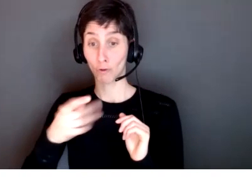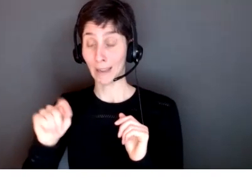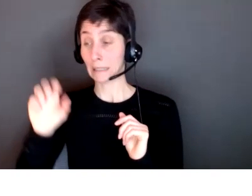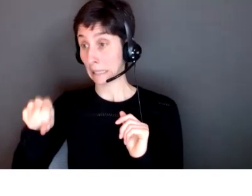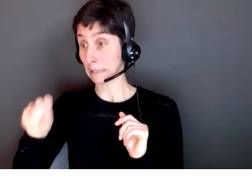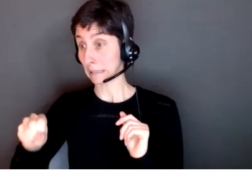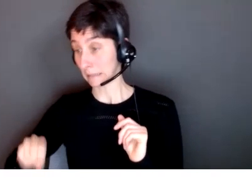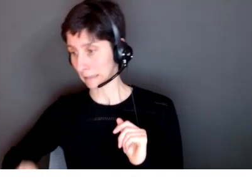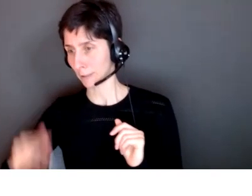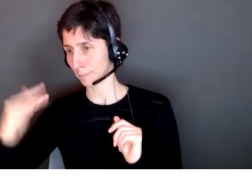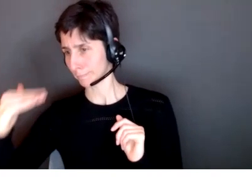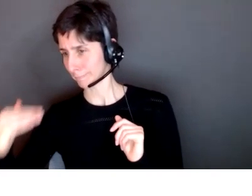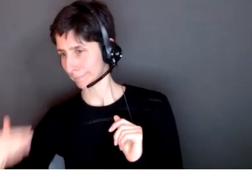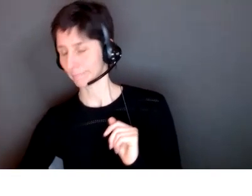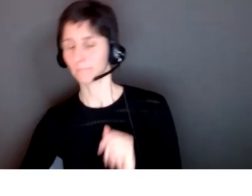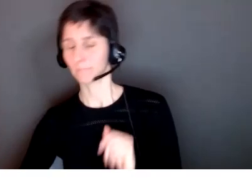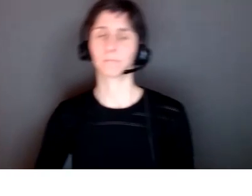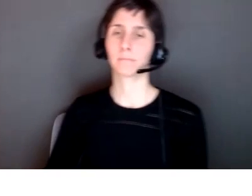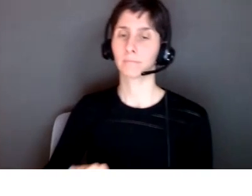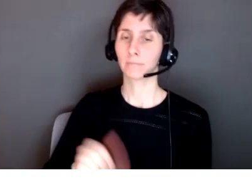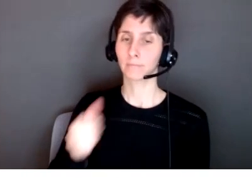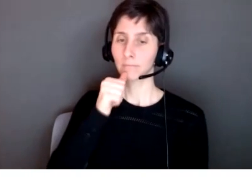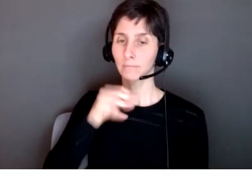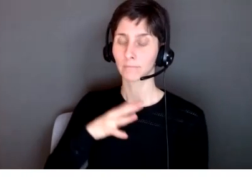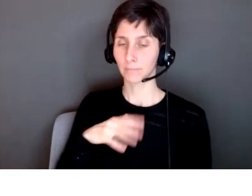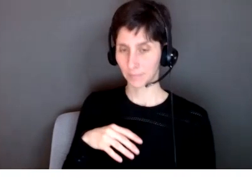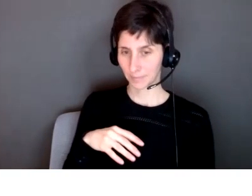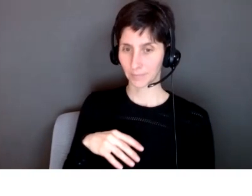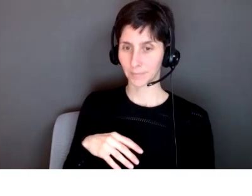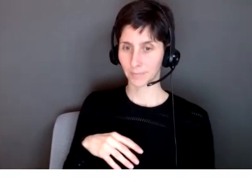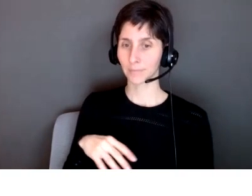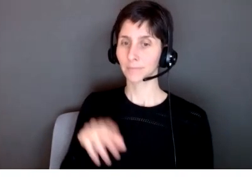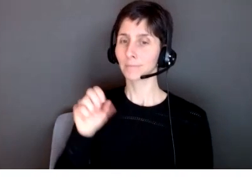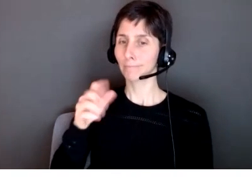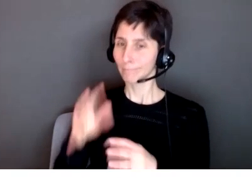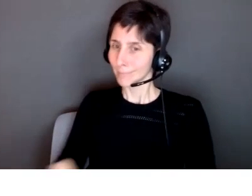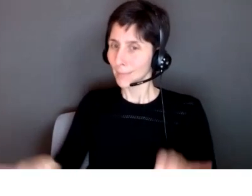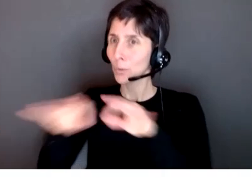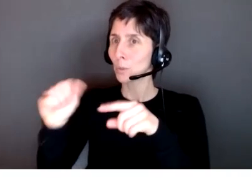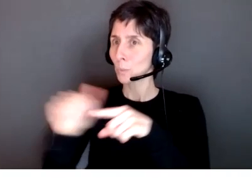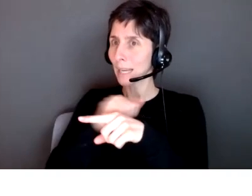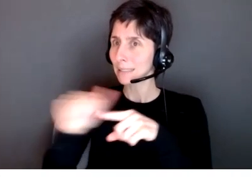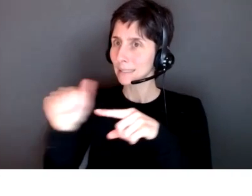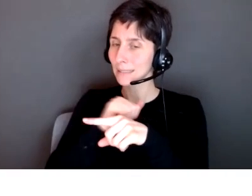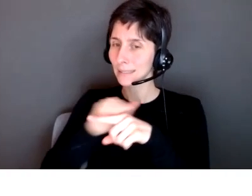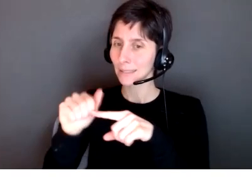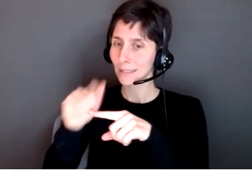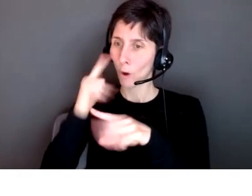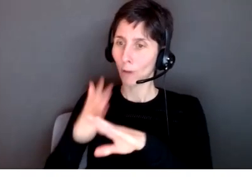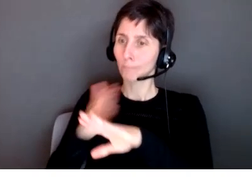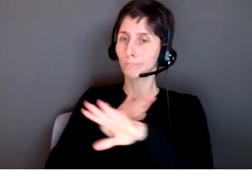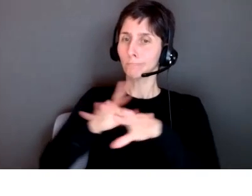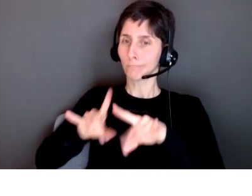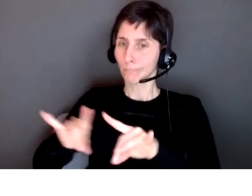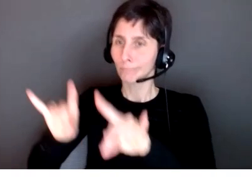it is um yeah it is um necessary to practice in order to to improve